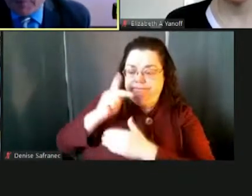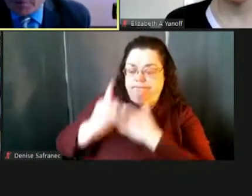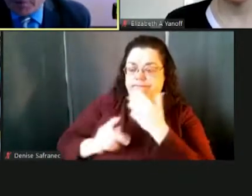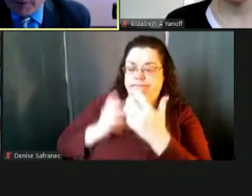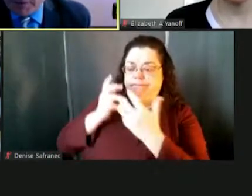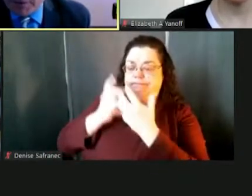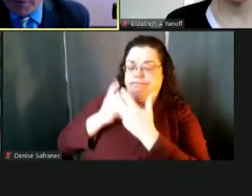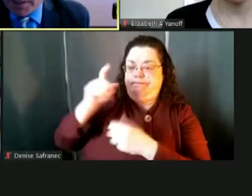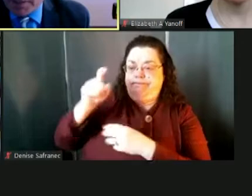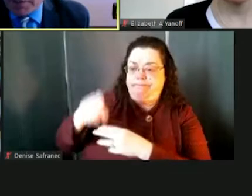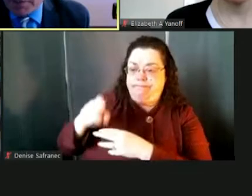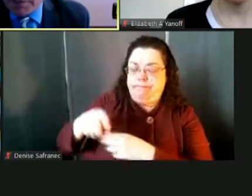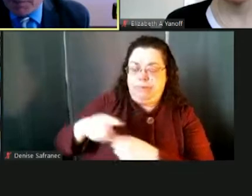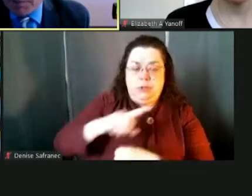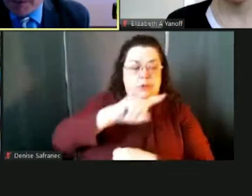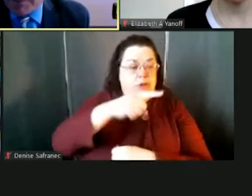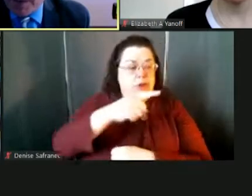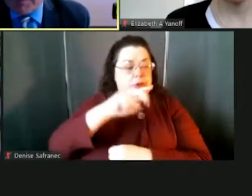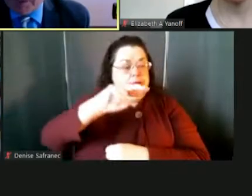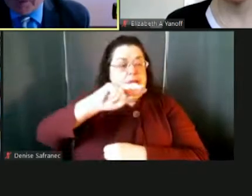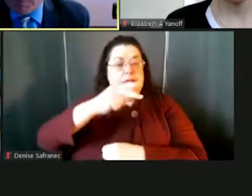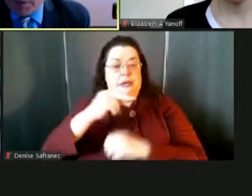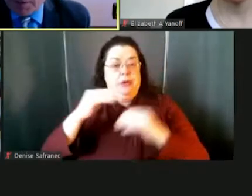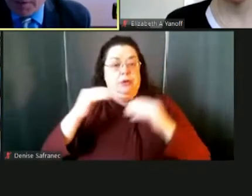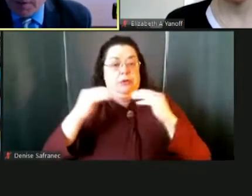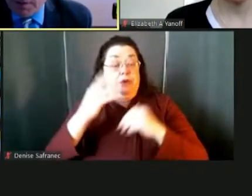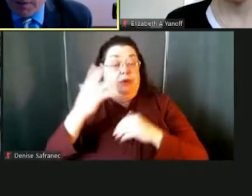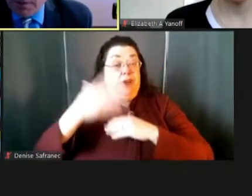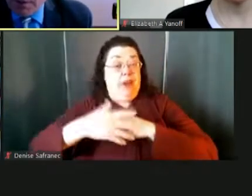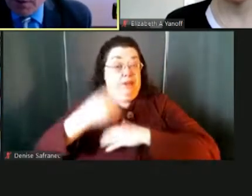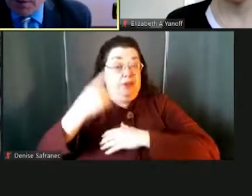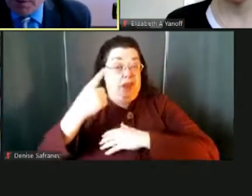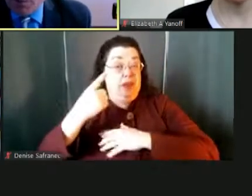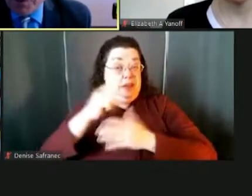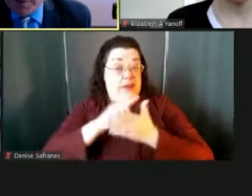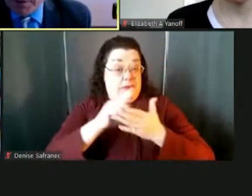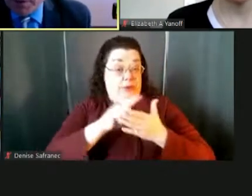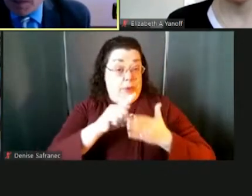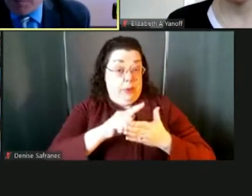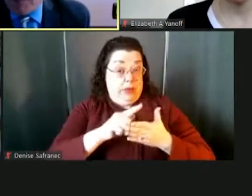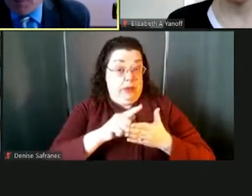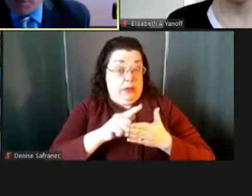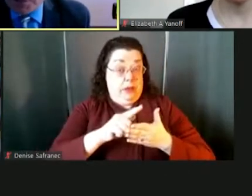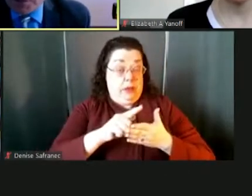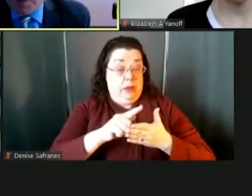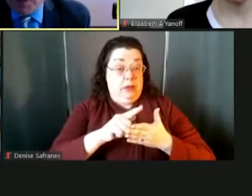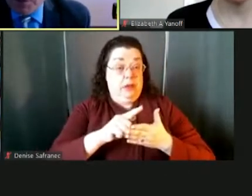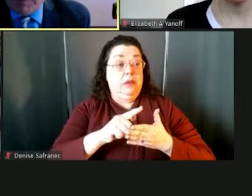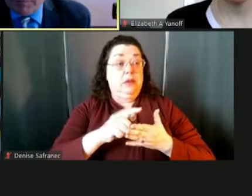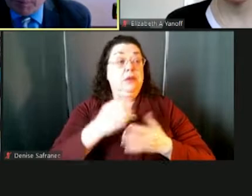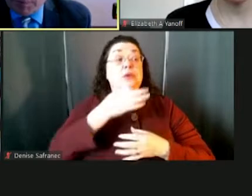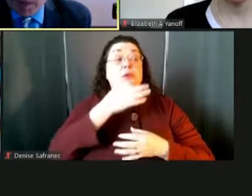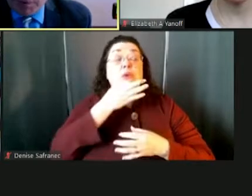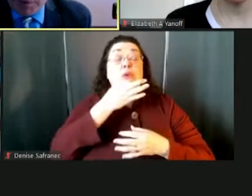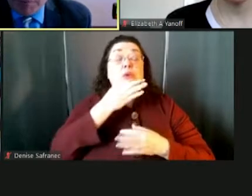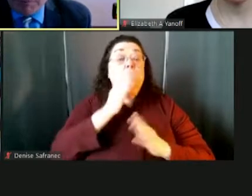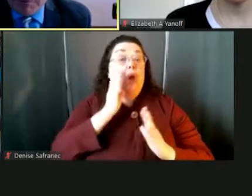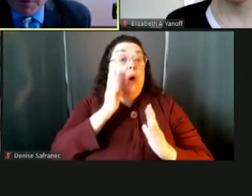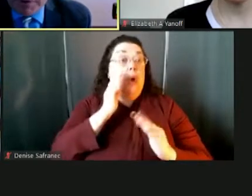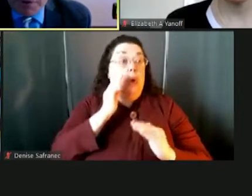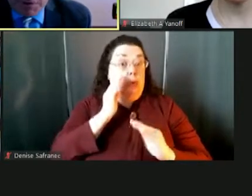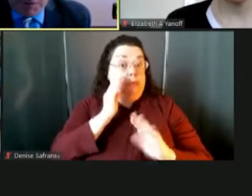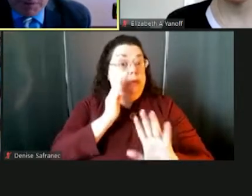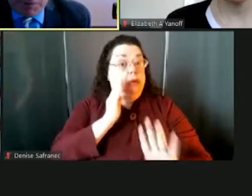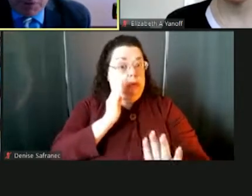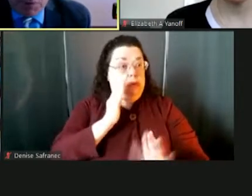have our first graders and our second graders coming back five days a week. Within the next couple of weeks, we've responded to